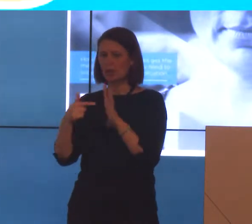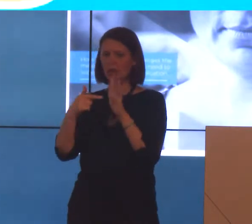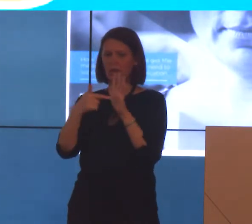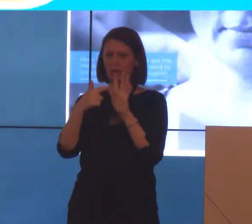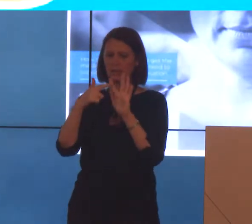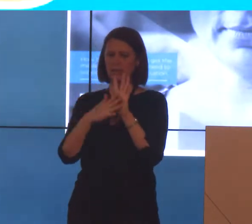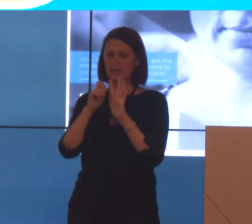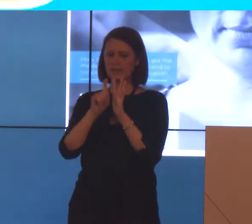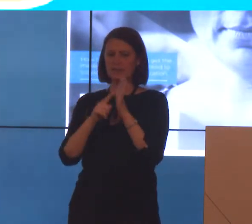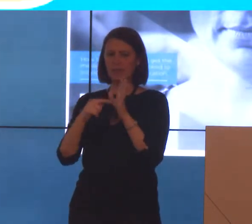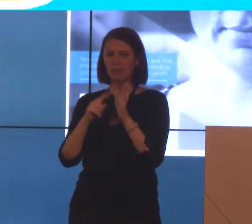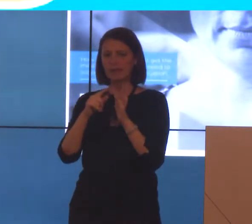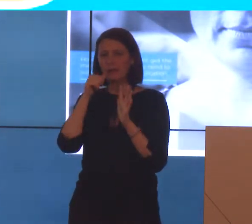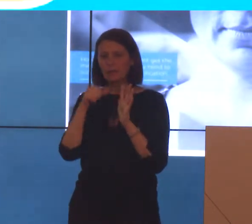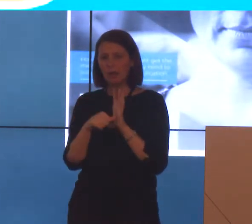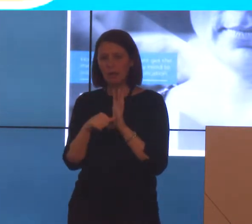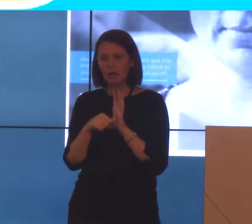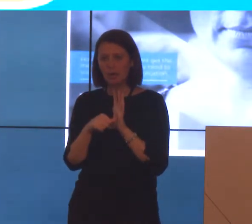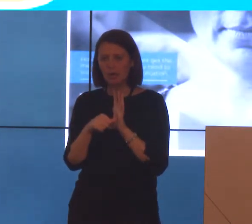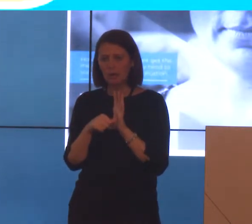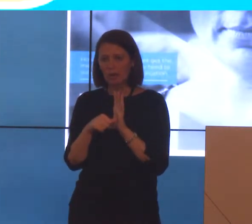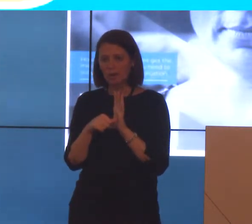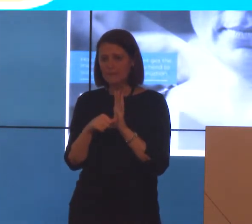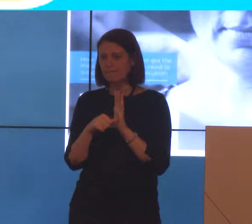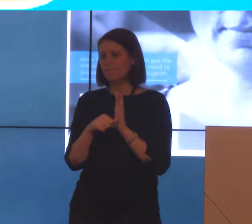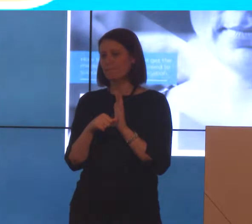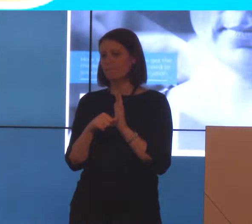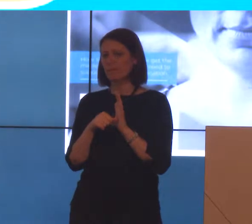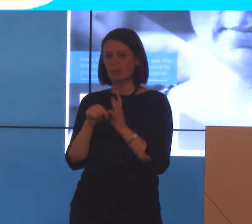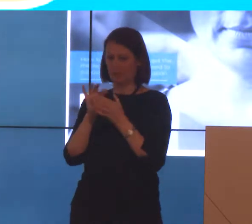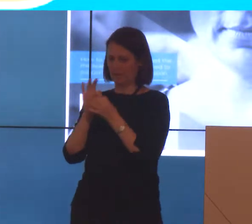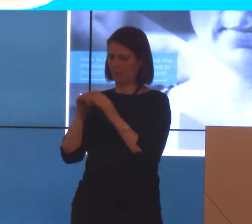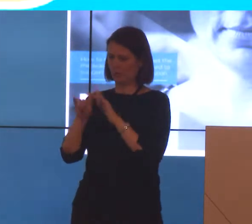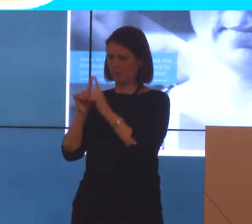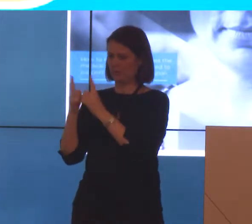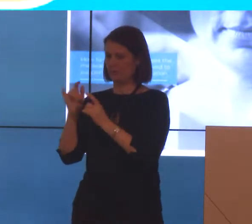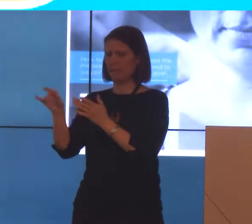letters built around each of the impairment tables.